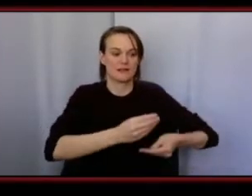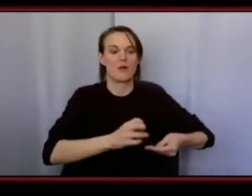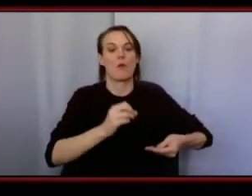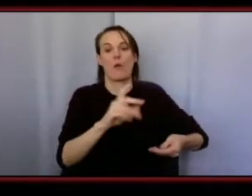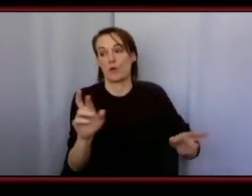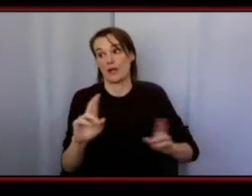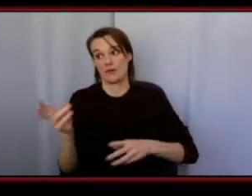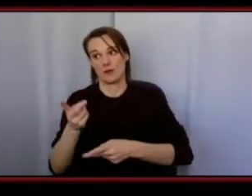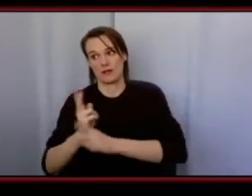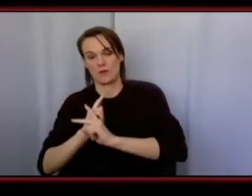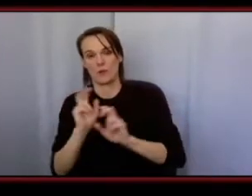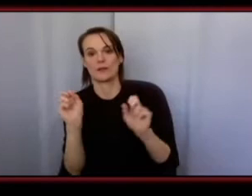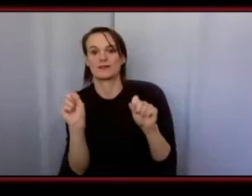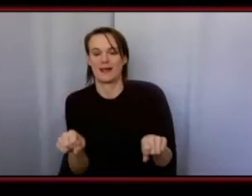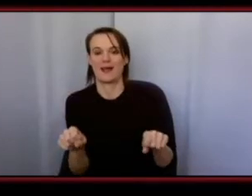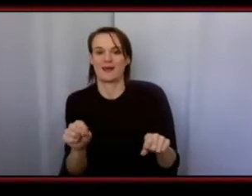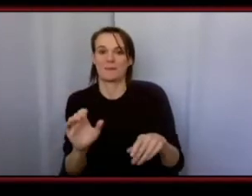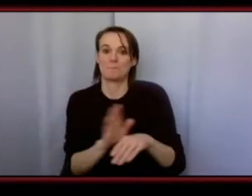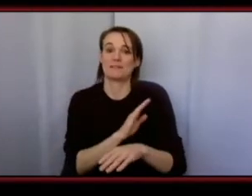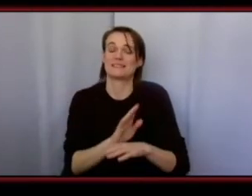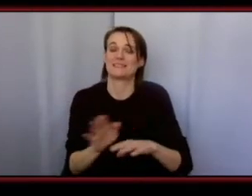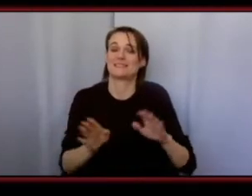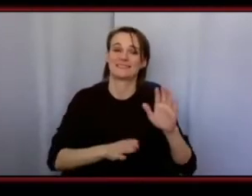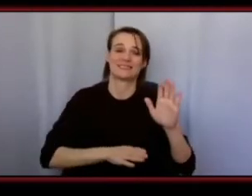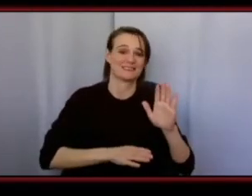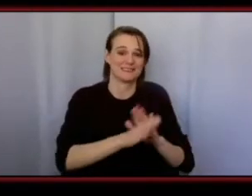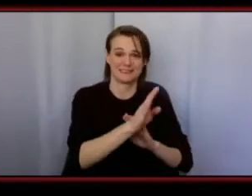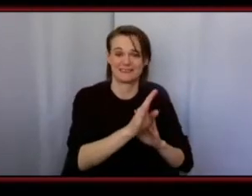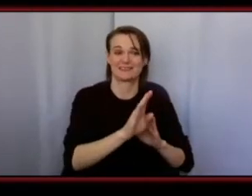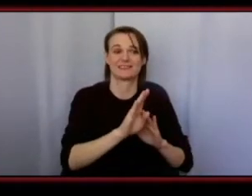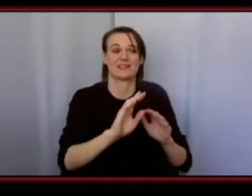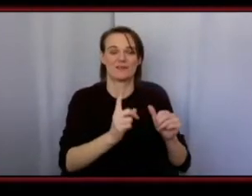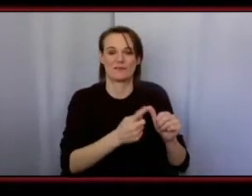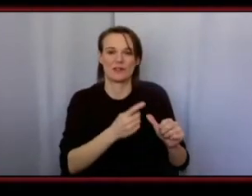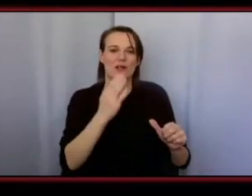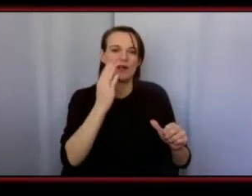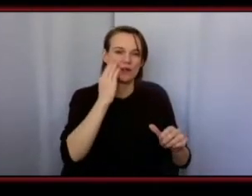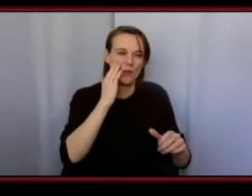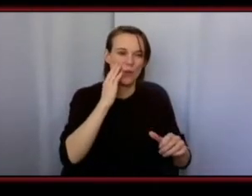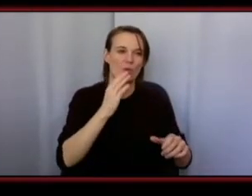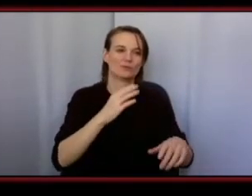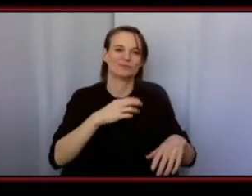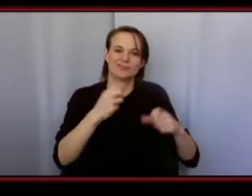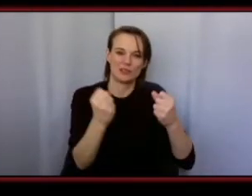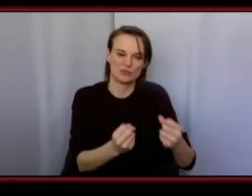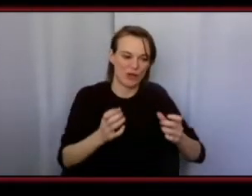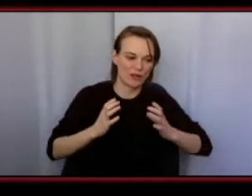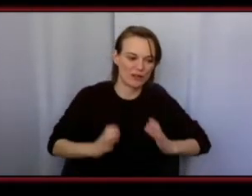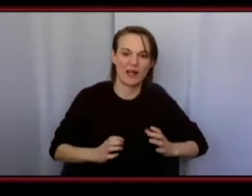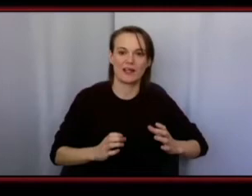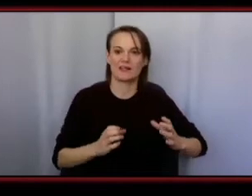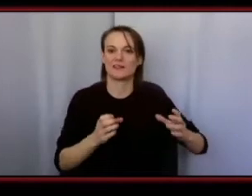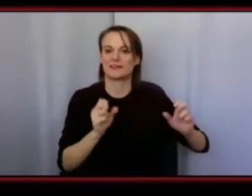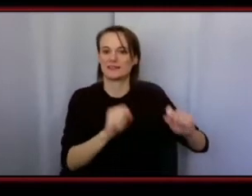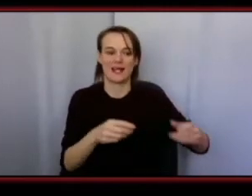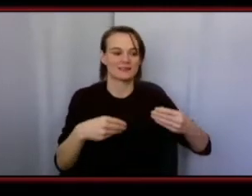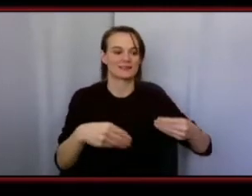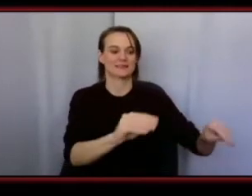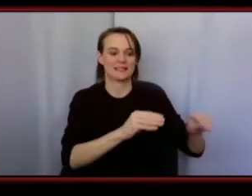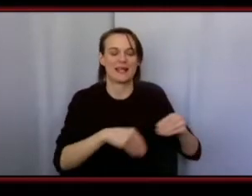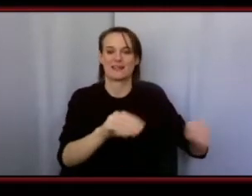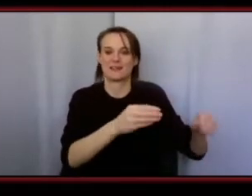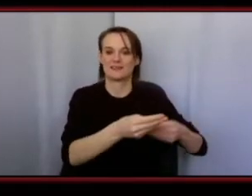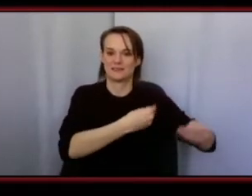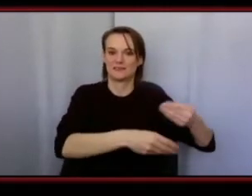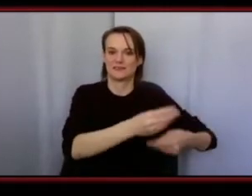and your business has already developed so you know your clients you know your customers you know the inventory is going to move so the possibility of